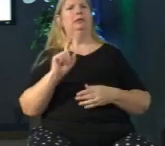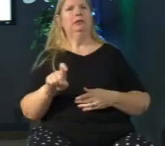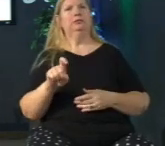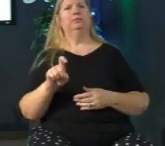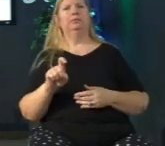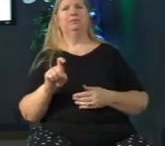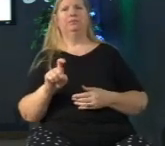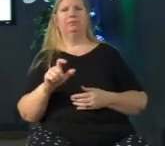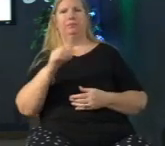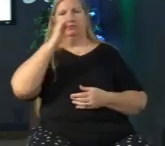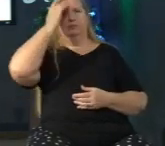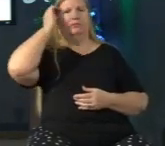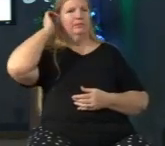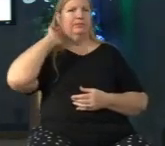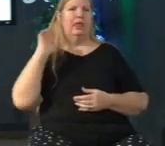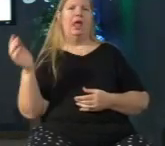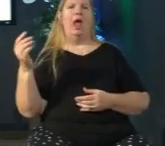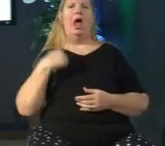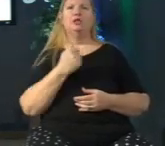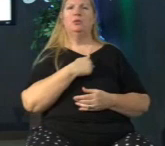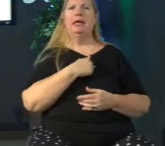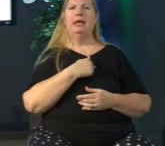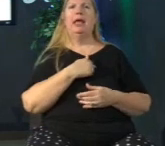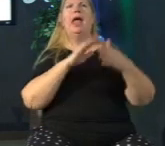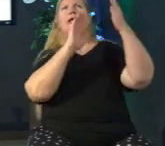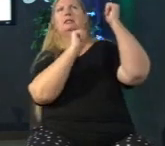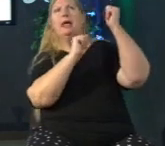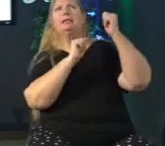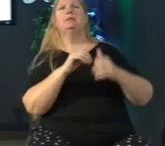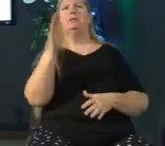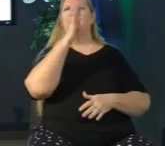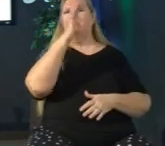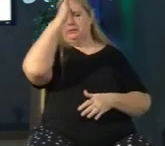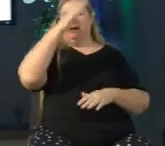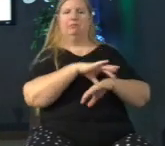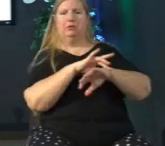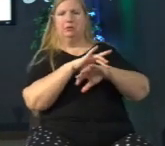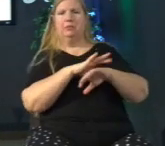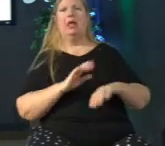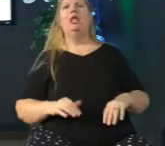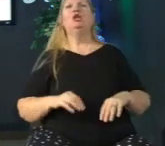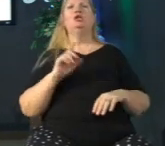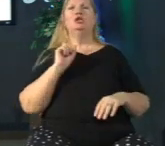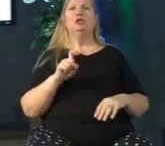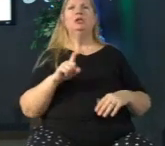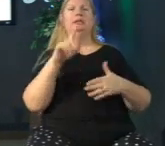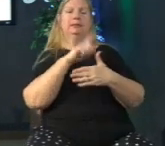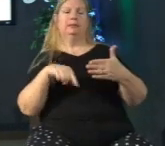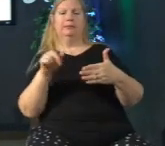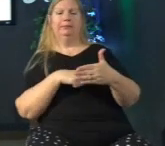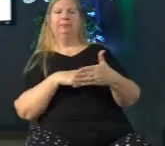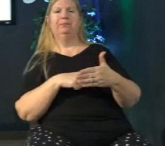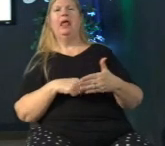and if we anticipate that our earthly parents whether they be fathers or mothers should discipline us they're